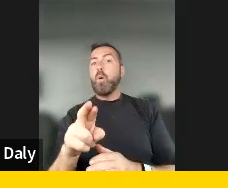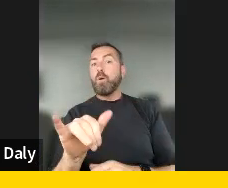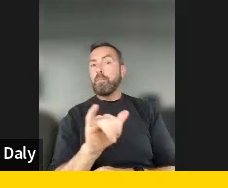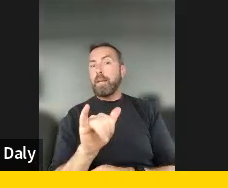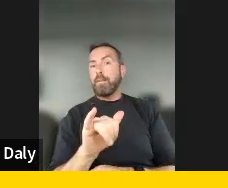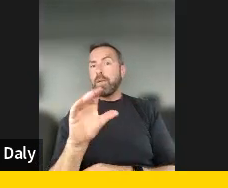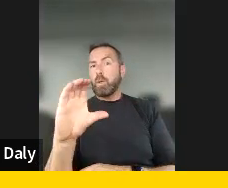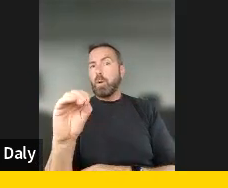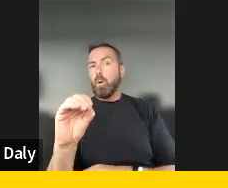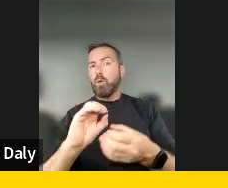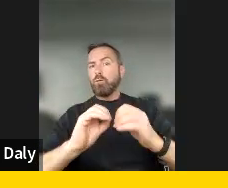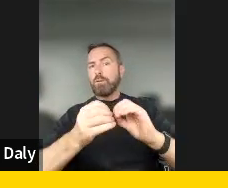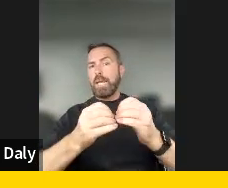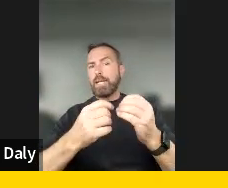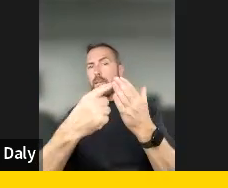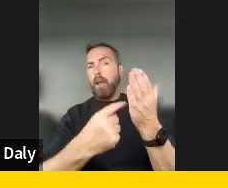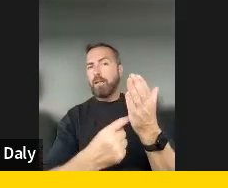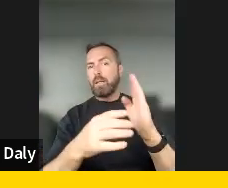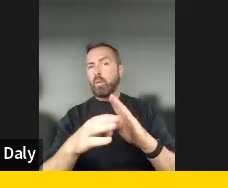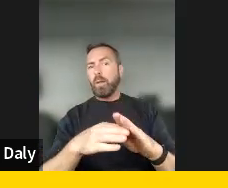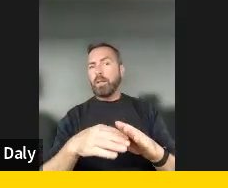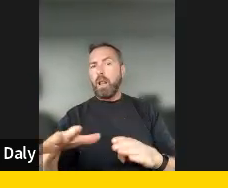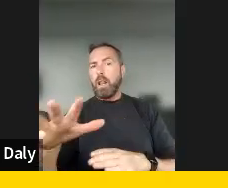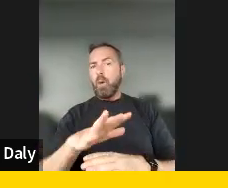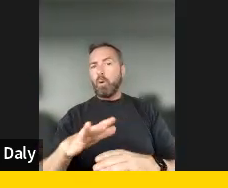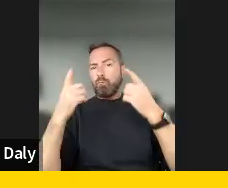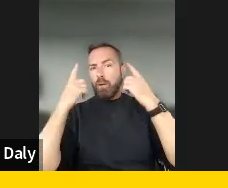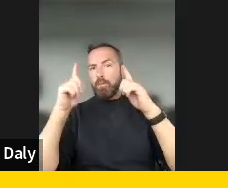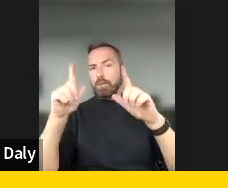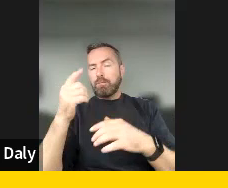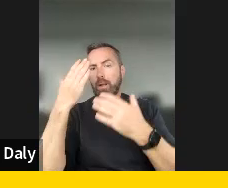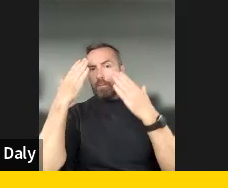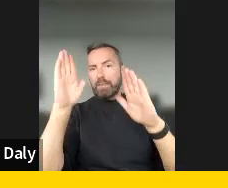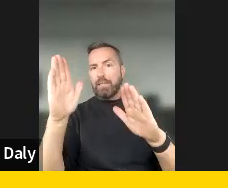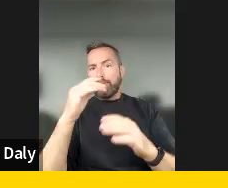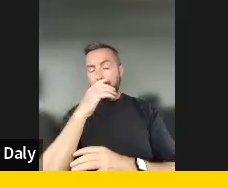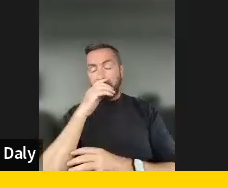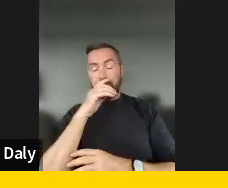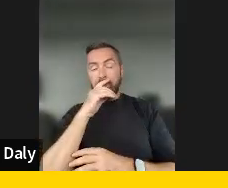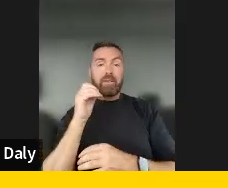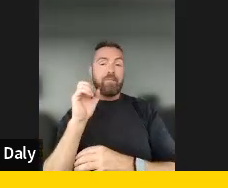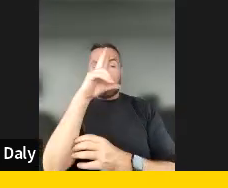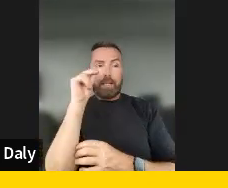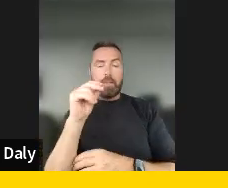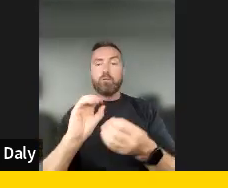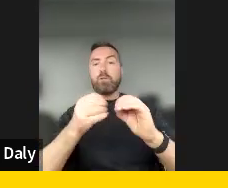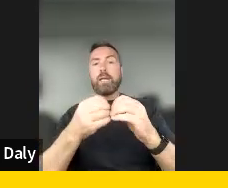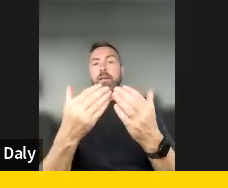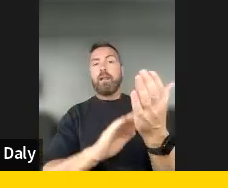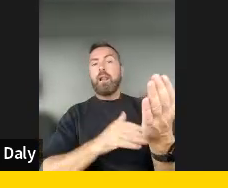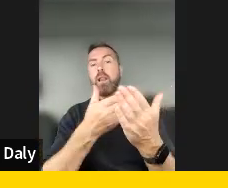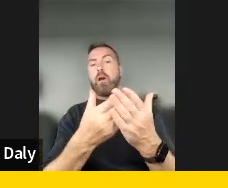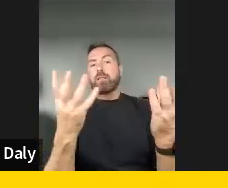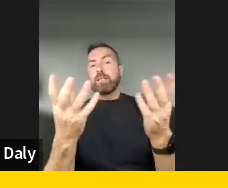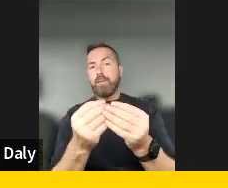-create policies together with their representatives. co-creating a law together, for example. The fourth concept here is